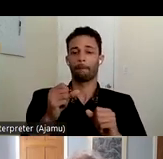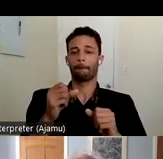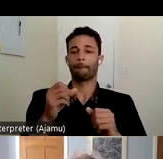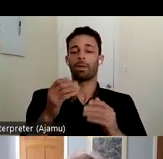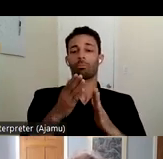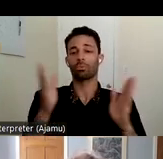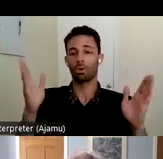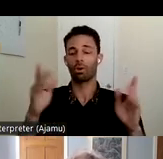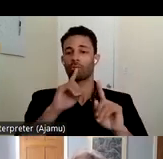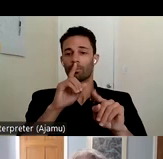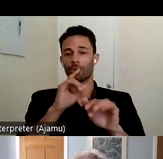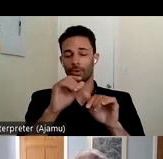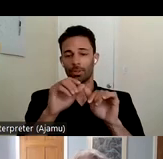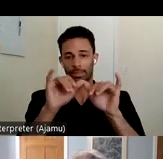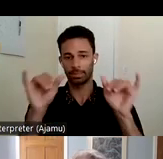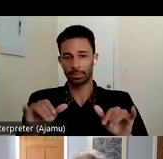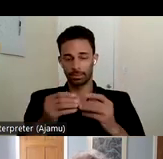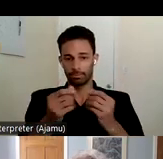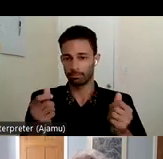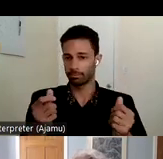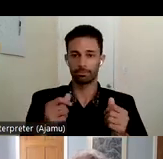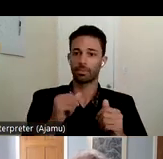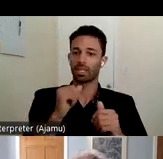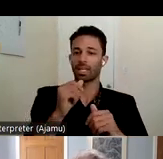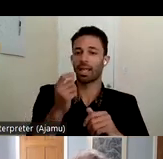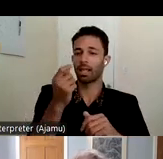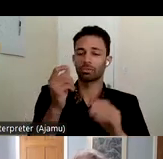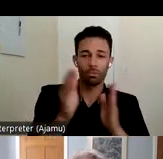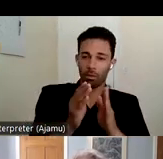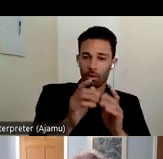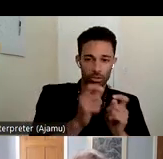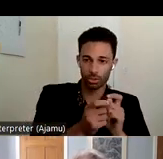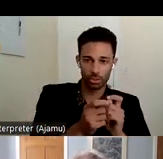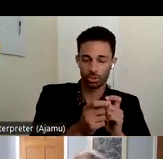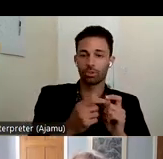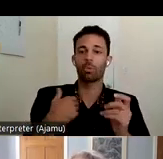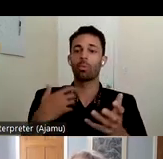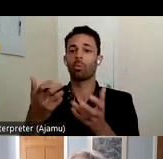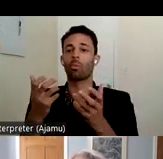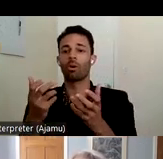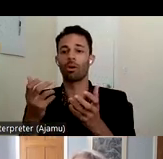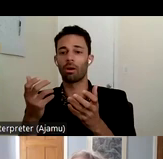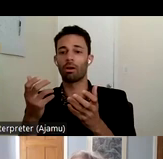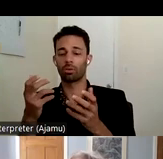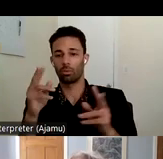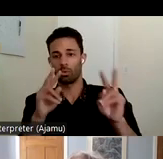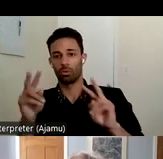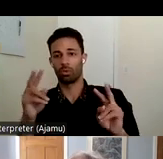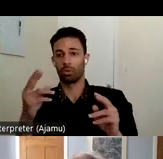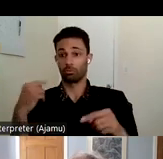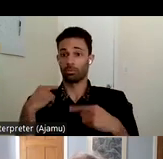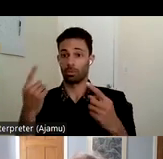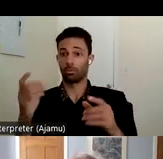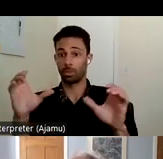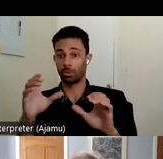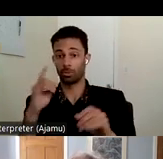and we're not talking about just tinkering on the margins but really looking at whether what we're doing or what we've been doing for almost